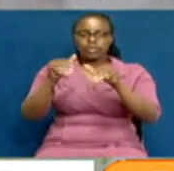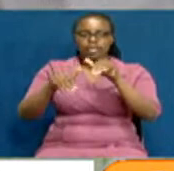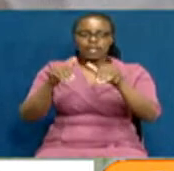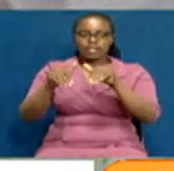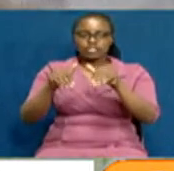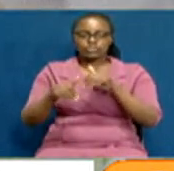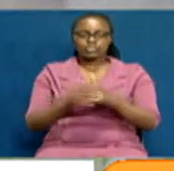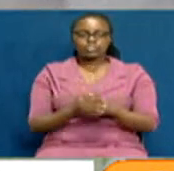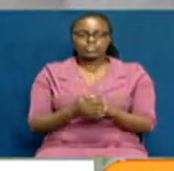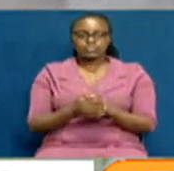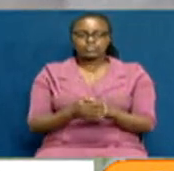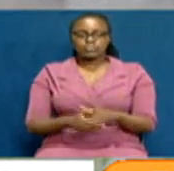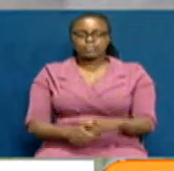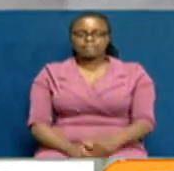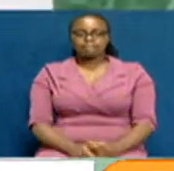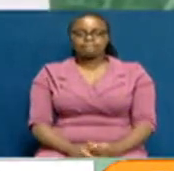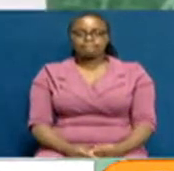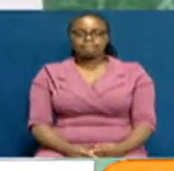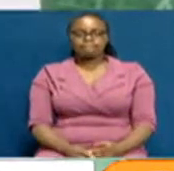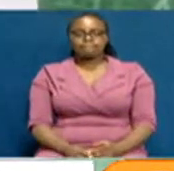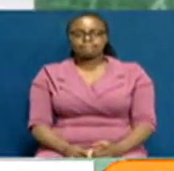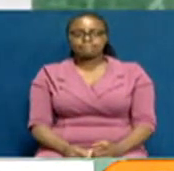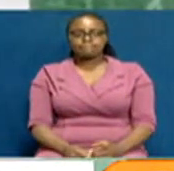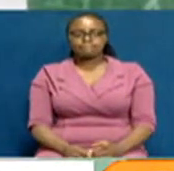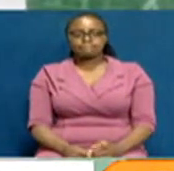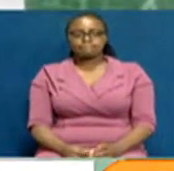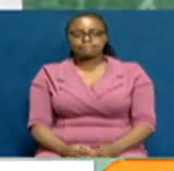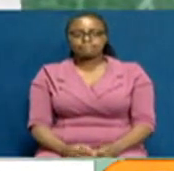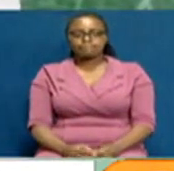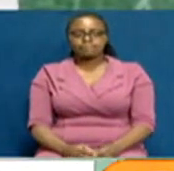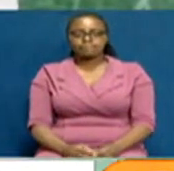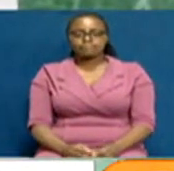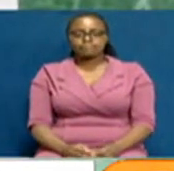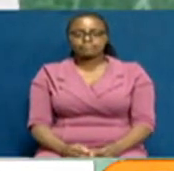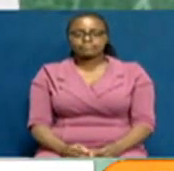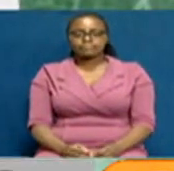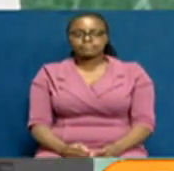election. Brenda Wanga, Citizen TV, Nairobi.